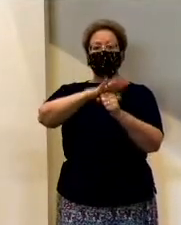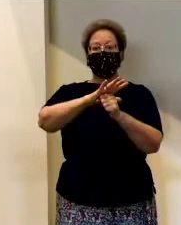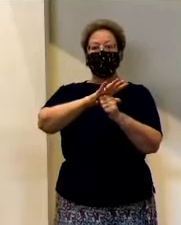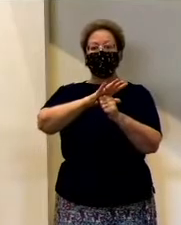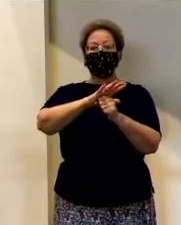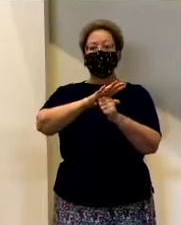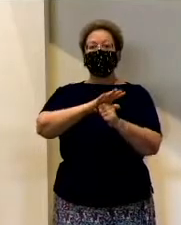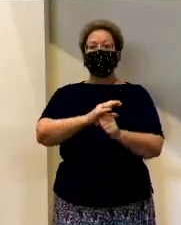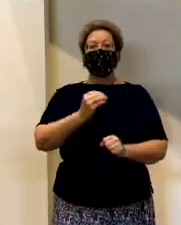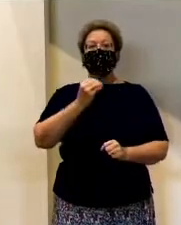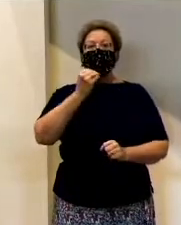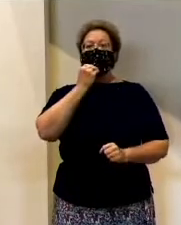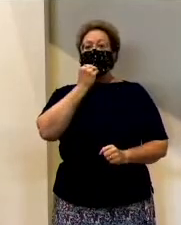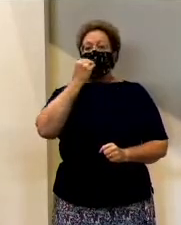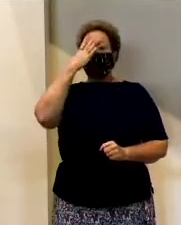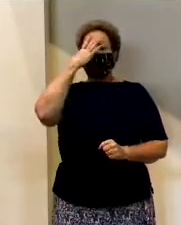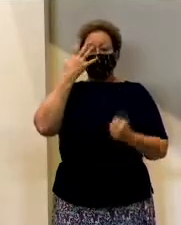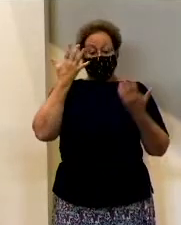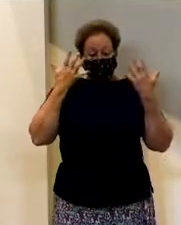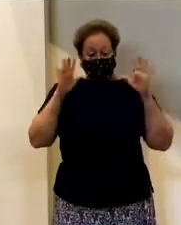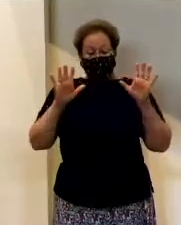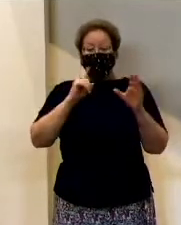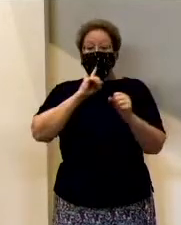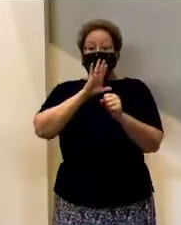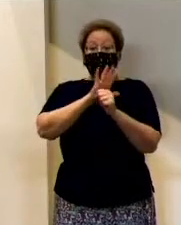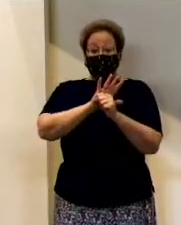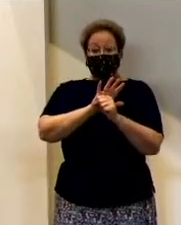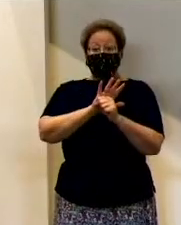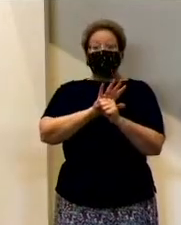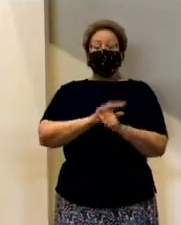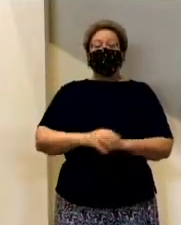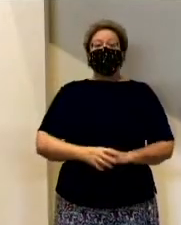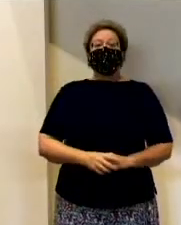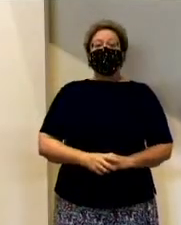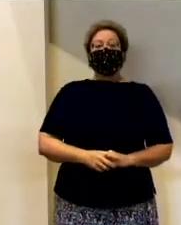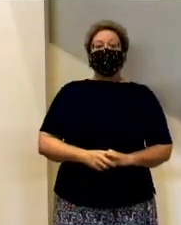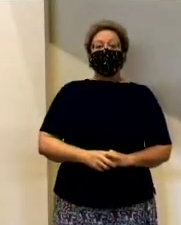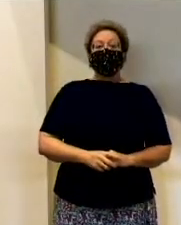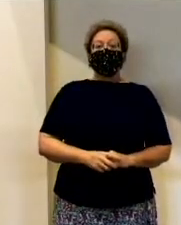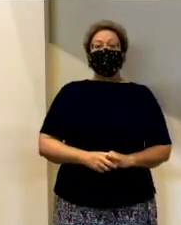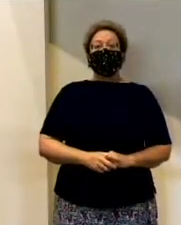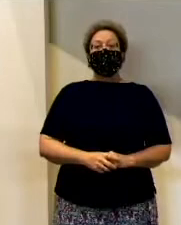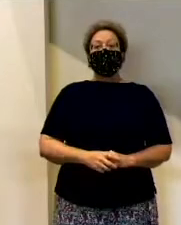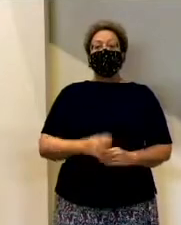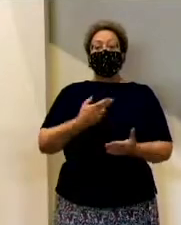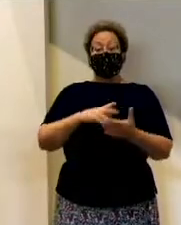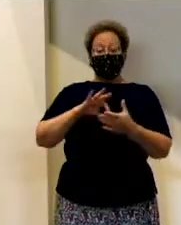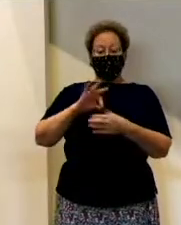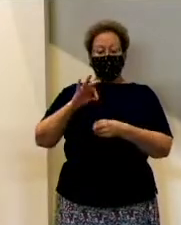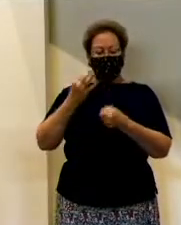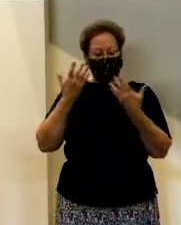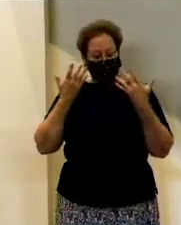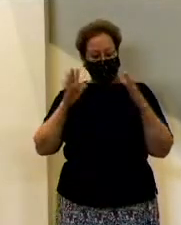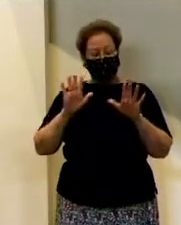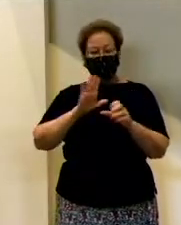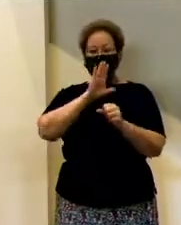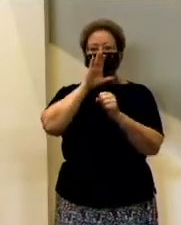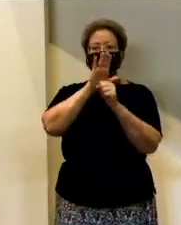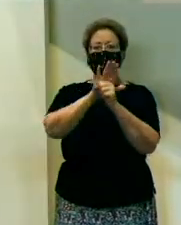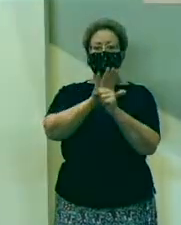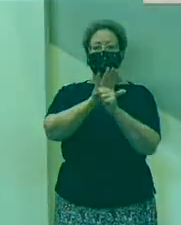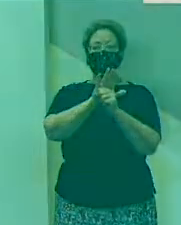seals the deal. And that's what that's symbolizing is that in baptism, the Holy Spirit seals the deal of our salvation.